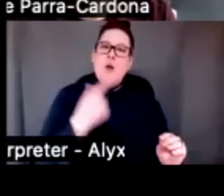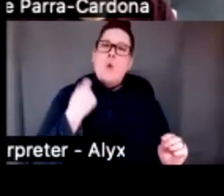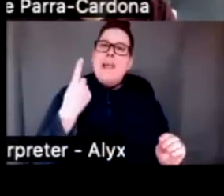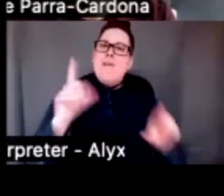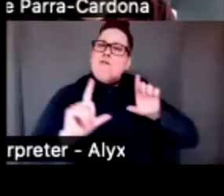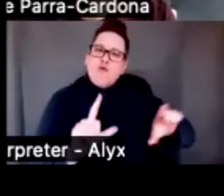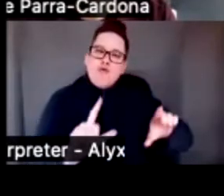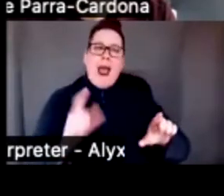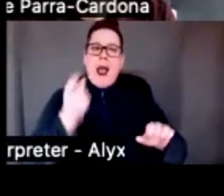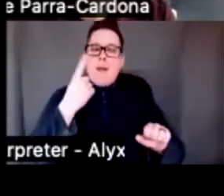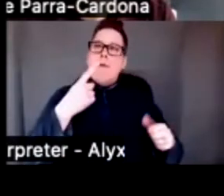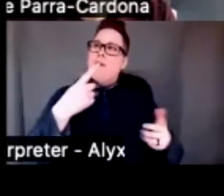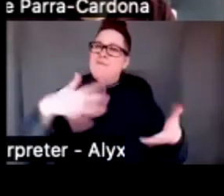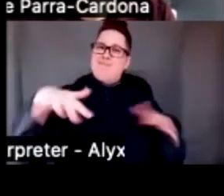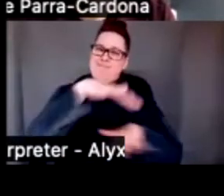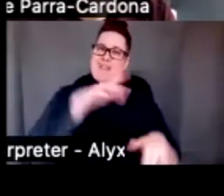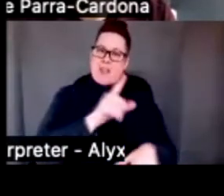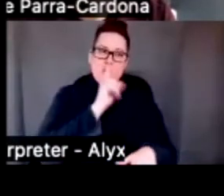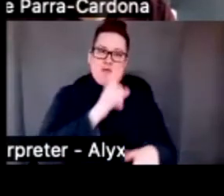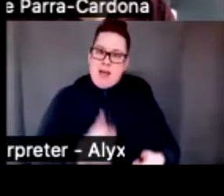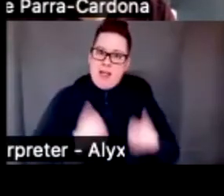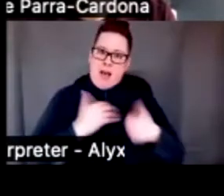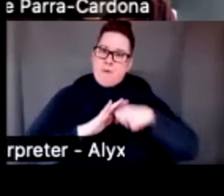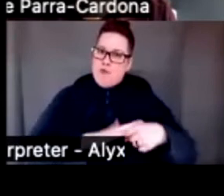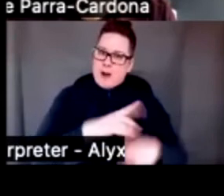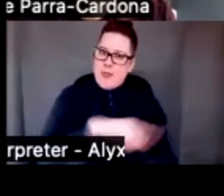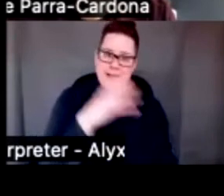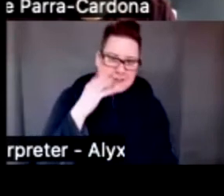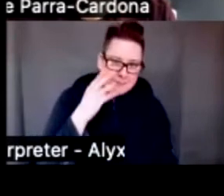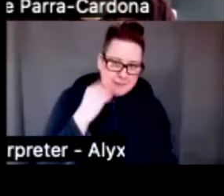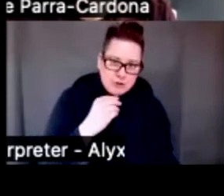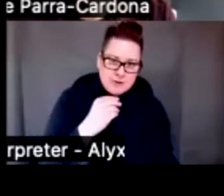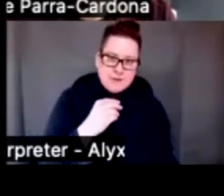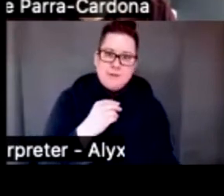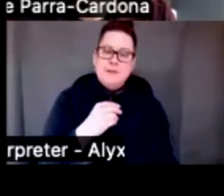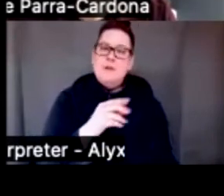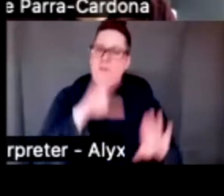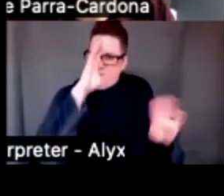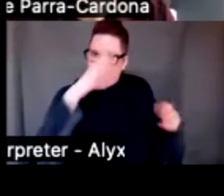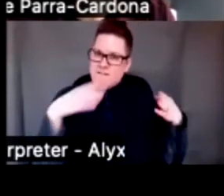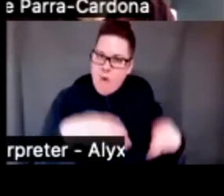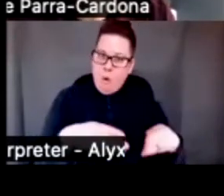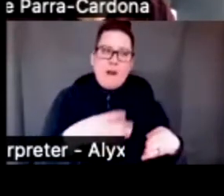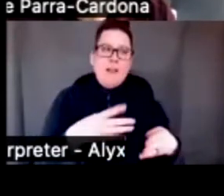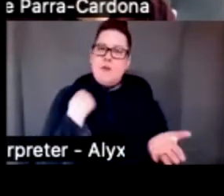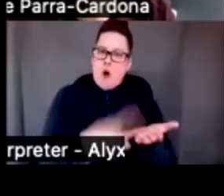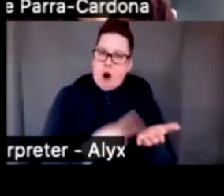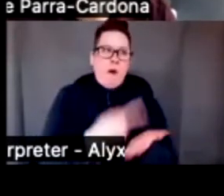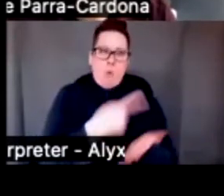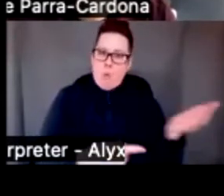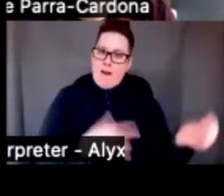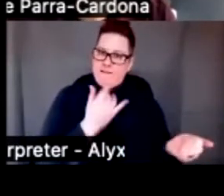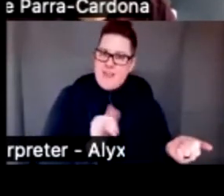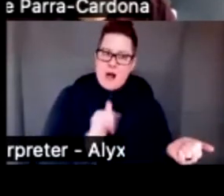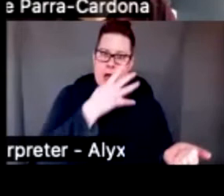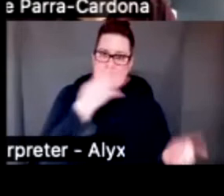dynamics and realities of progression that families were experiencing. We would do that in a focused way. We Let's talk about what it's like to be an immigrant,